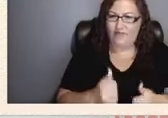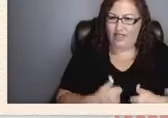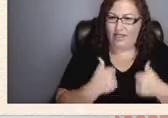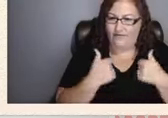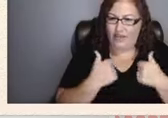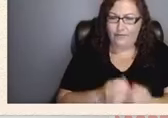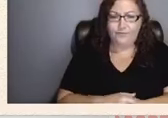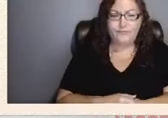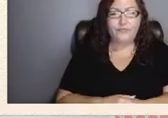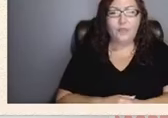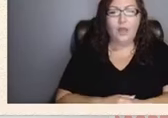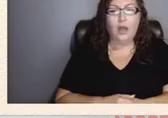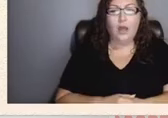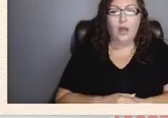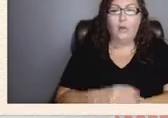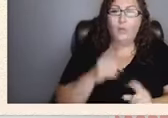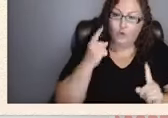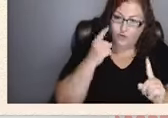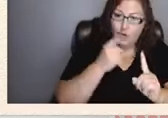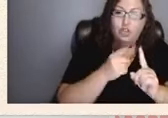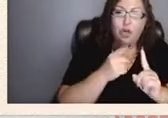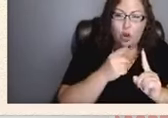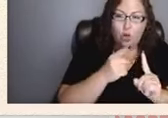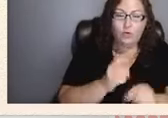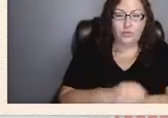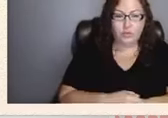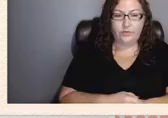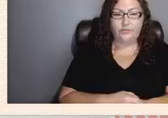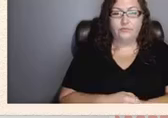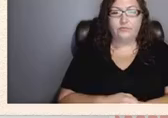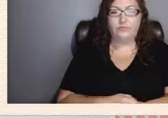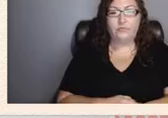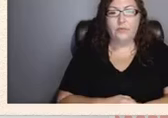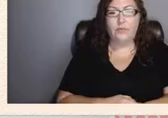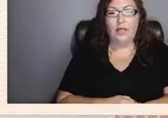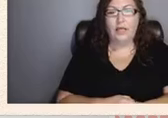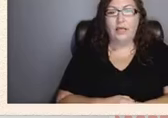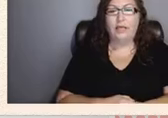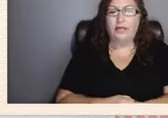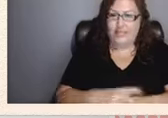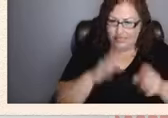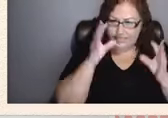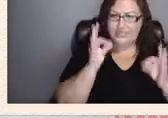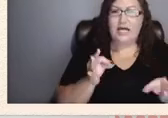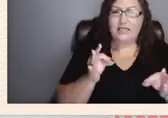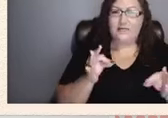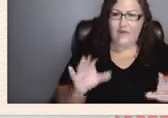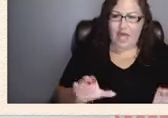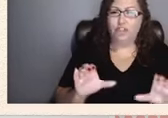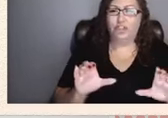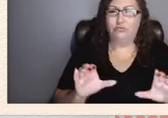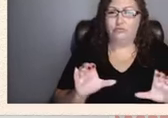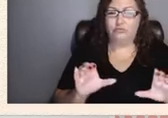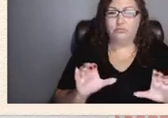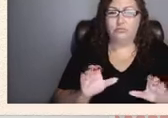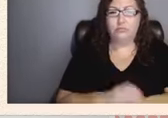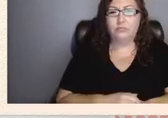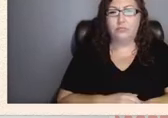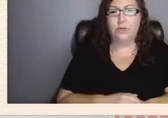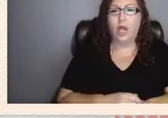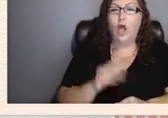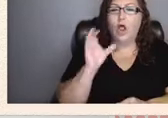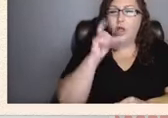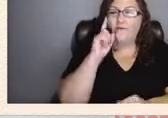move towards your goals take decisive actions look for opportunities